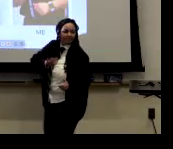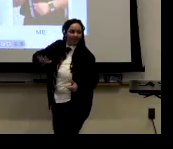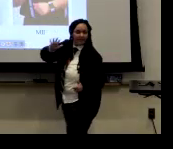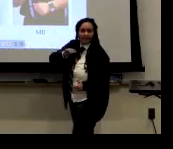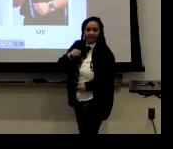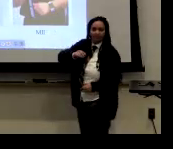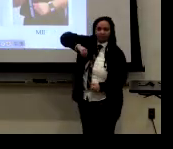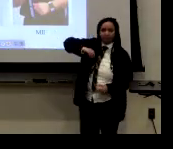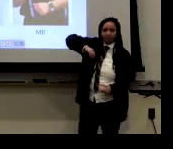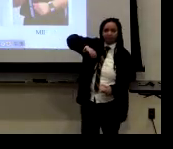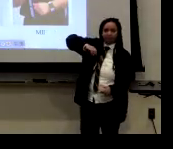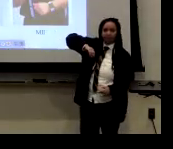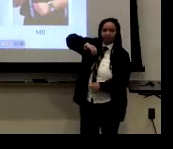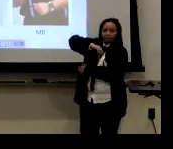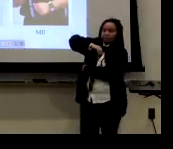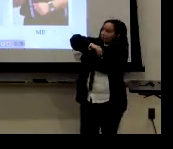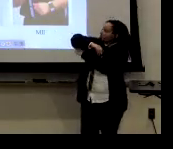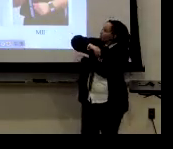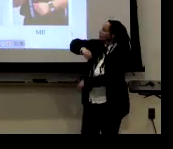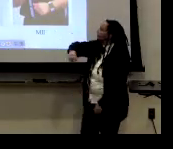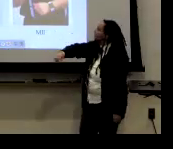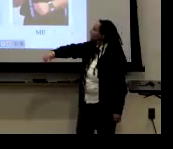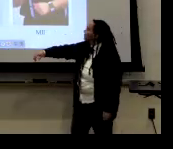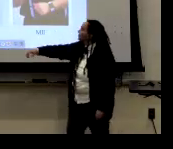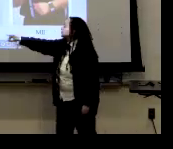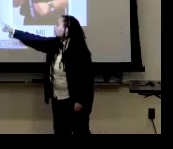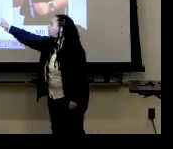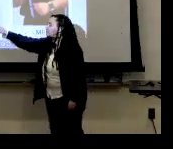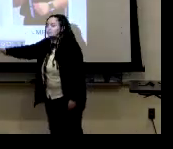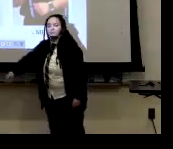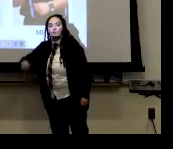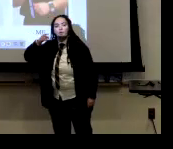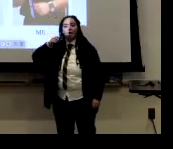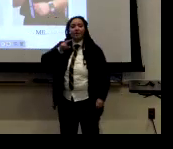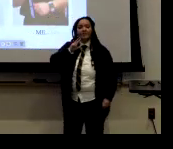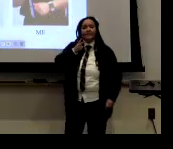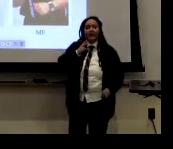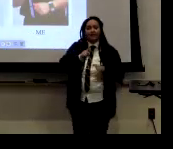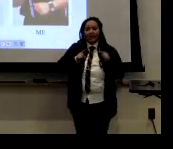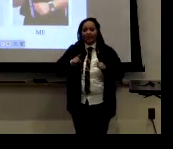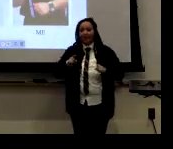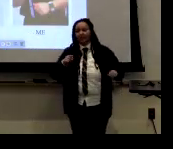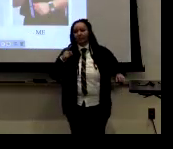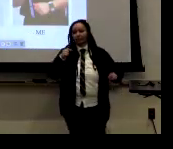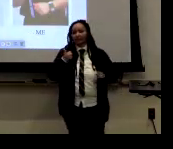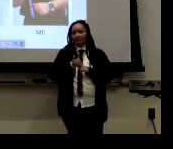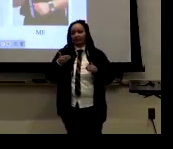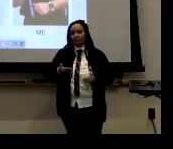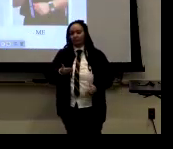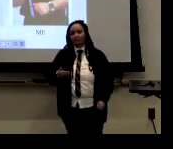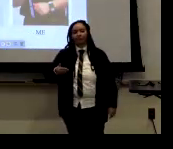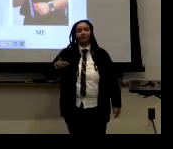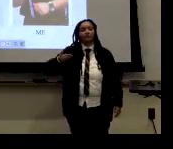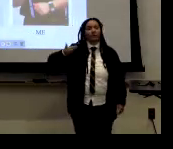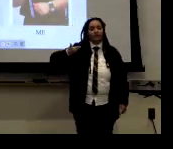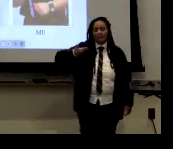There's a wide signing space there. There's a wide space between the elbow and the torso. And this is the second